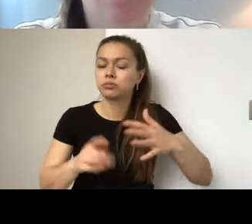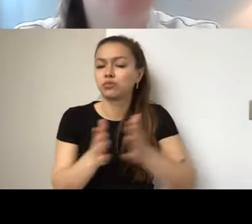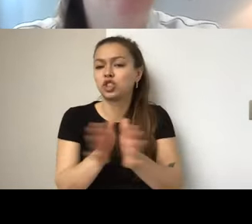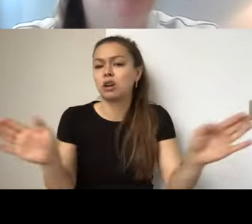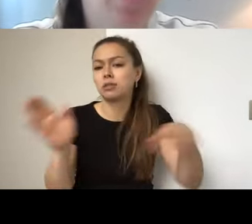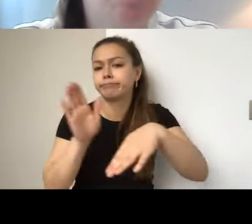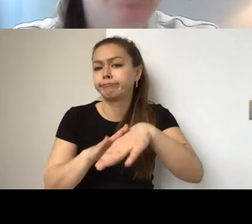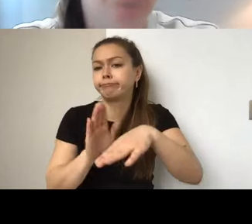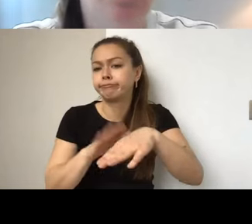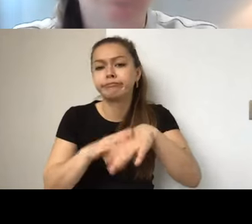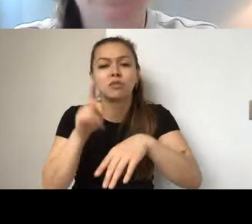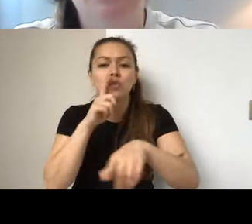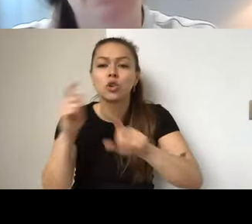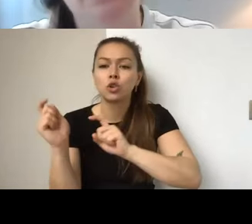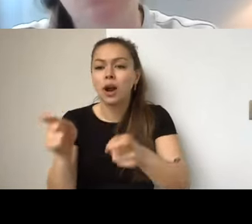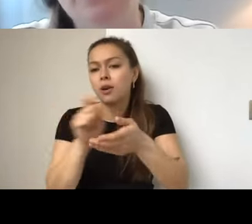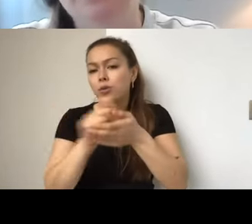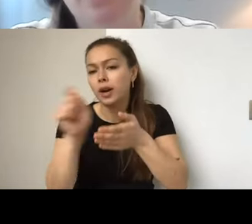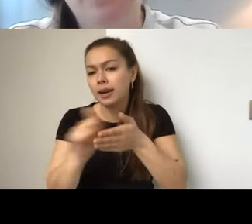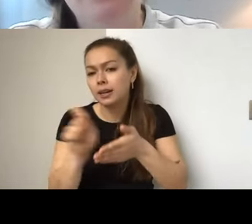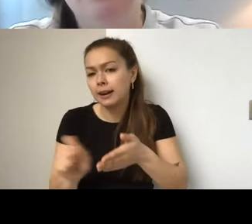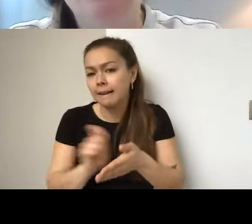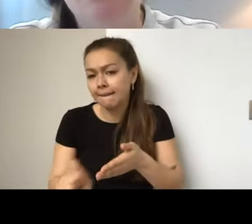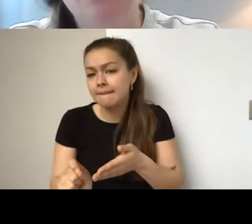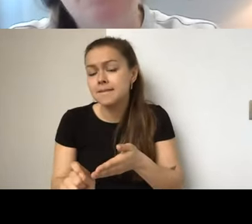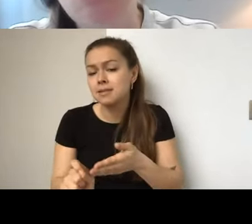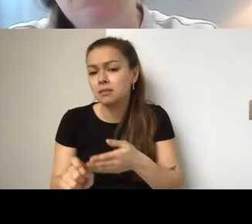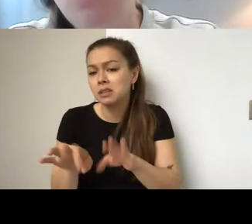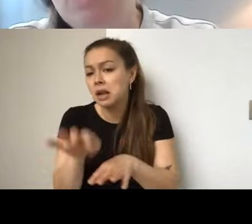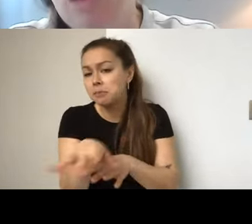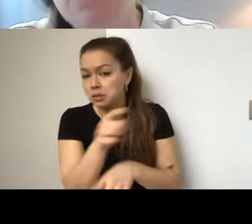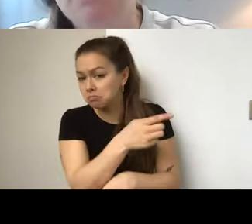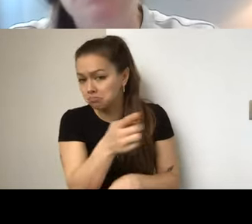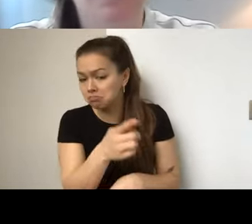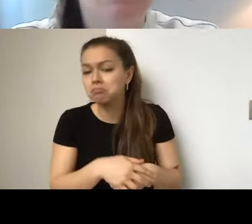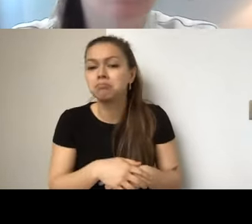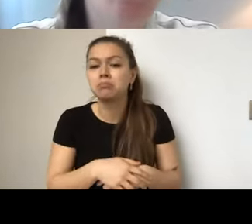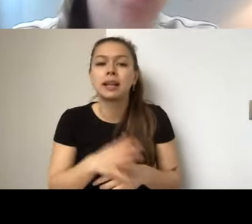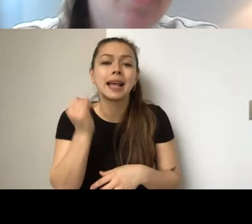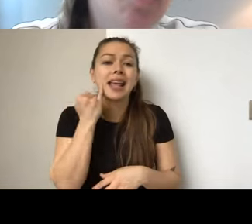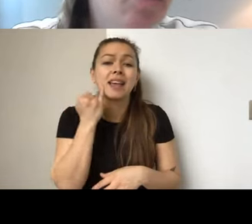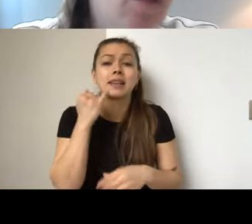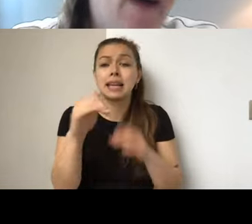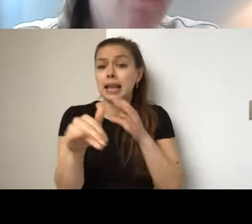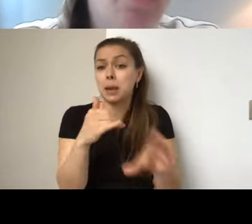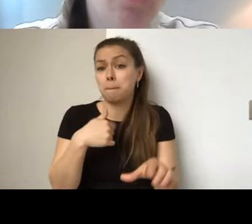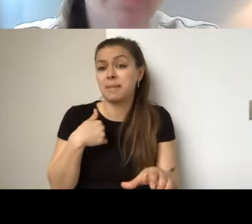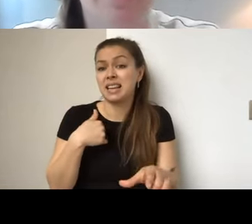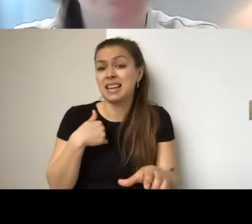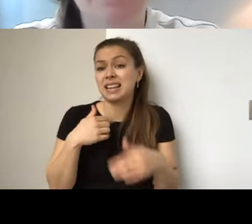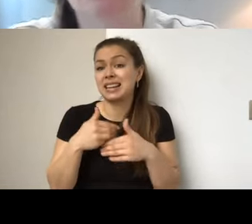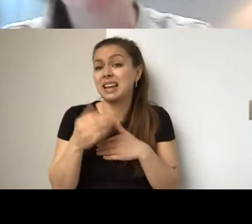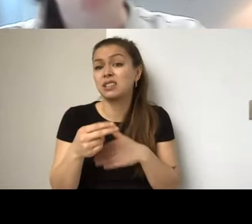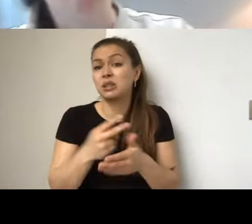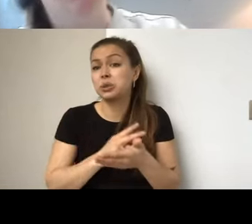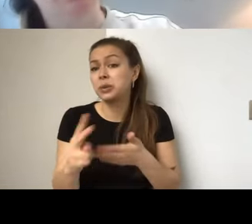I'm absolutely happy to connect with anyone, especially if you reach out to me in the next couple of weeks with a draft before the